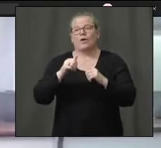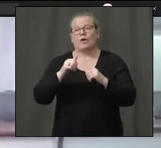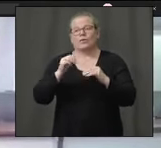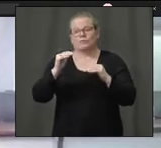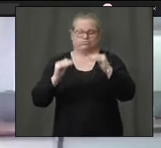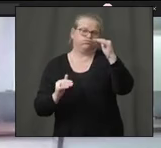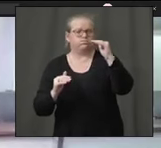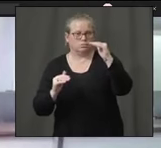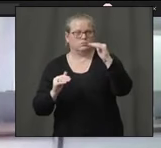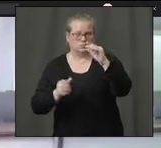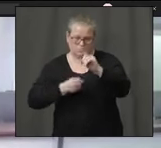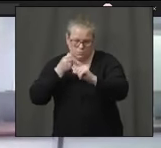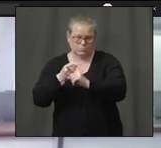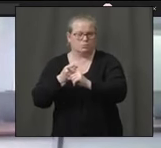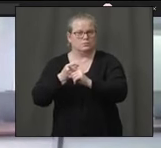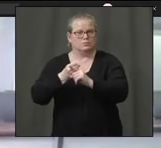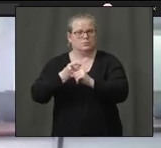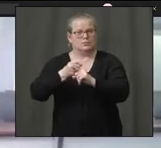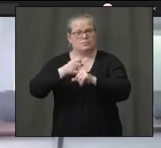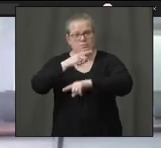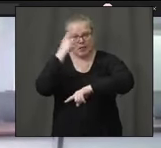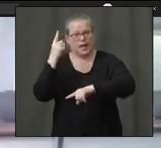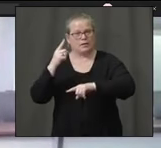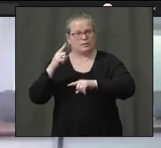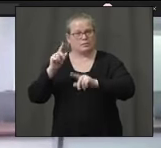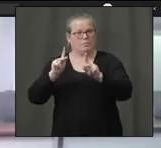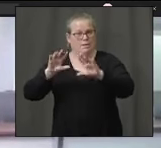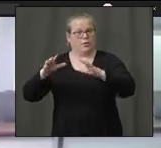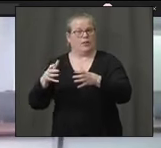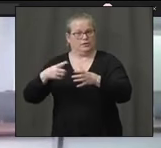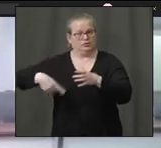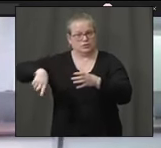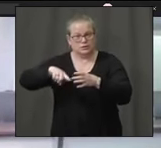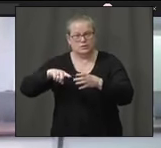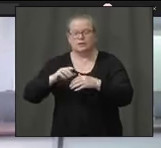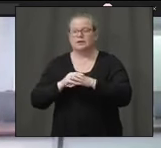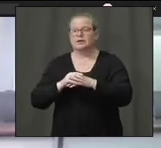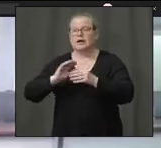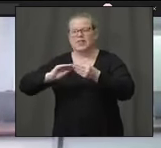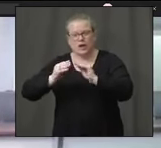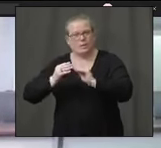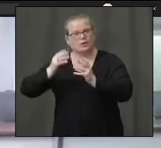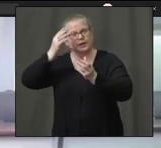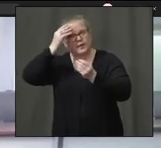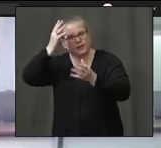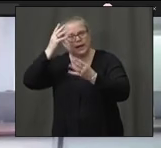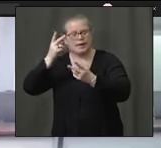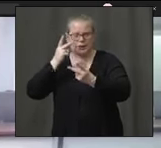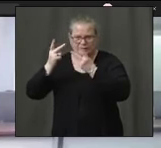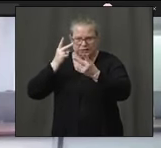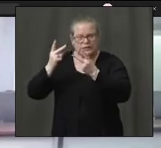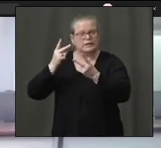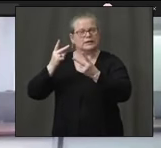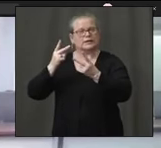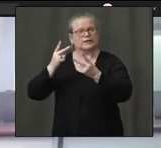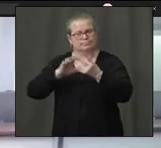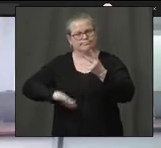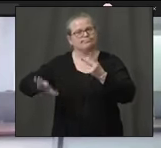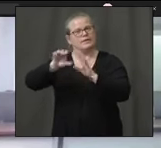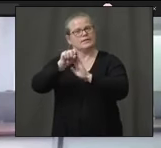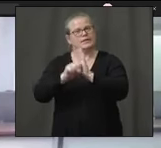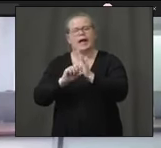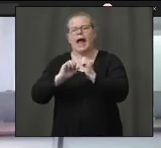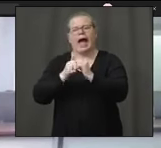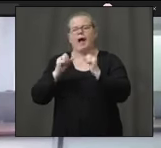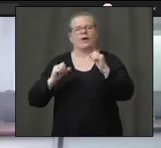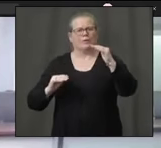on black and Hispanic populations. The data that we're seeing at HHC and some of the data that we've seen from the state and how we can leverage this